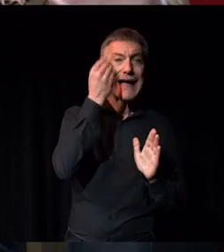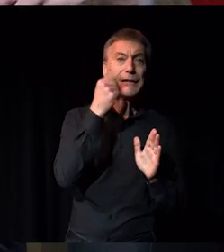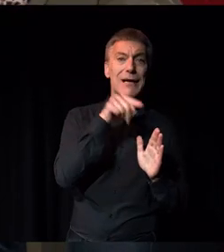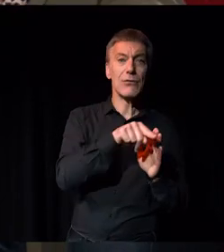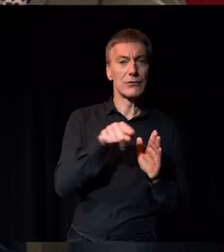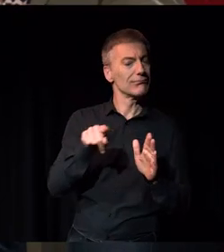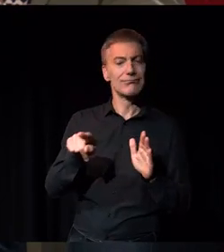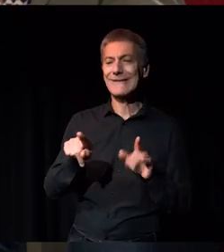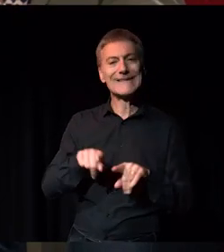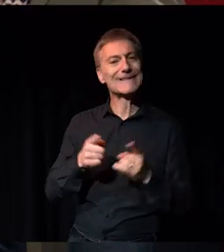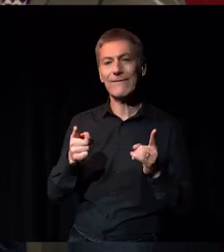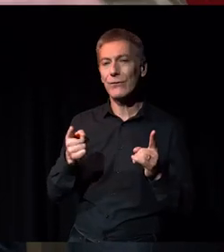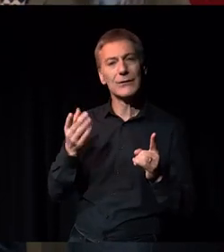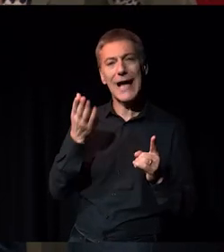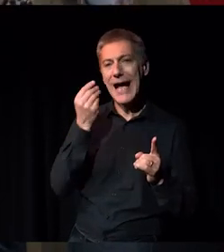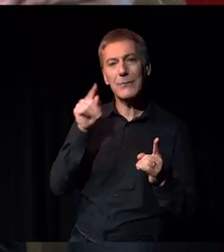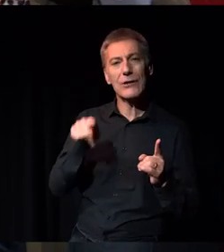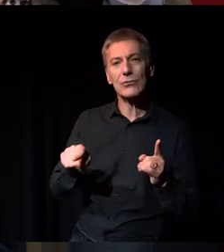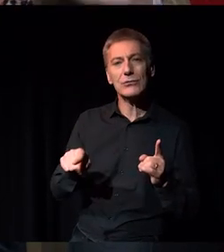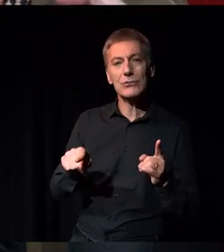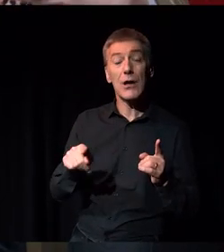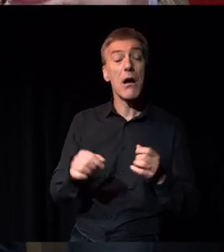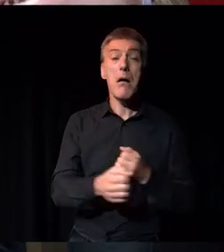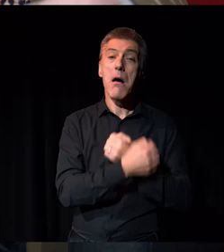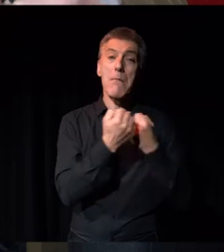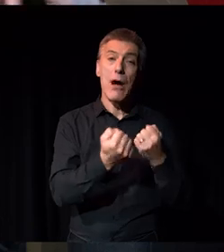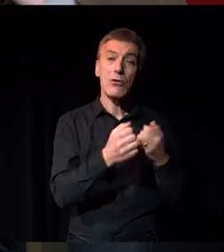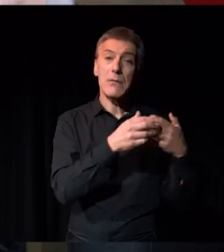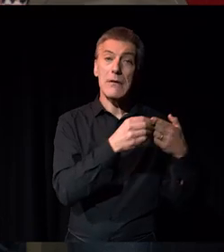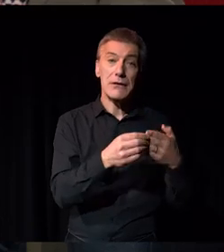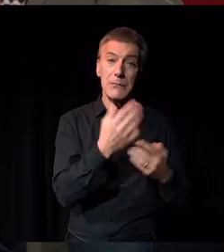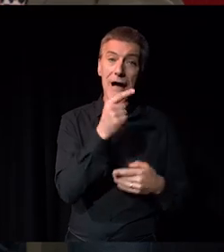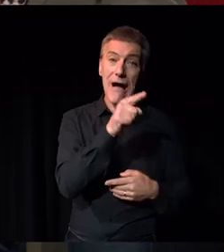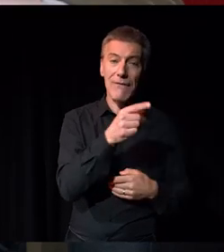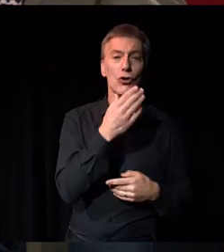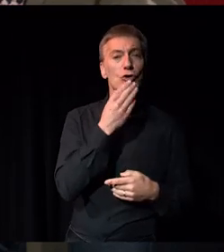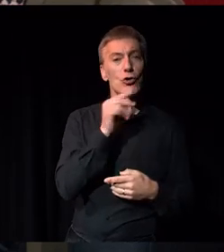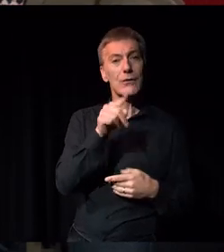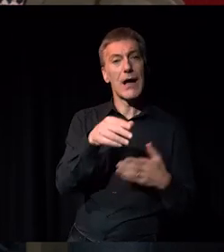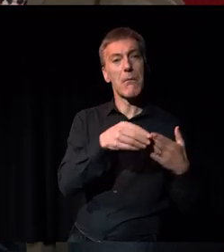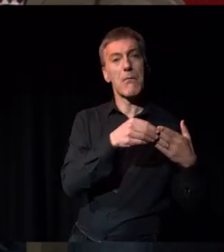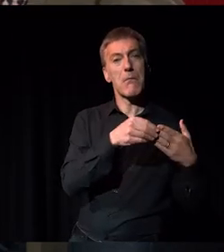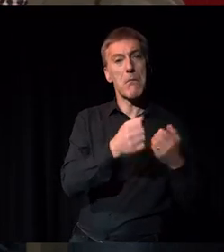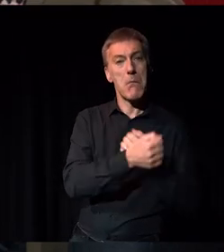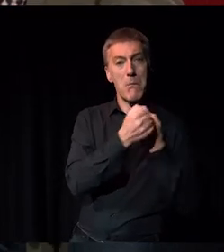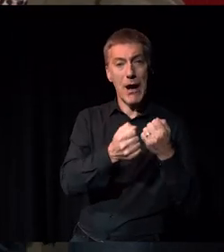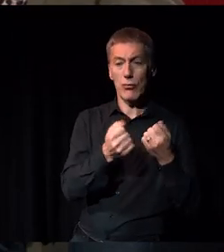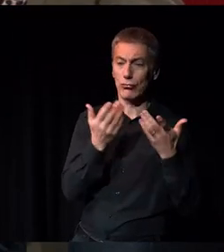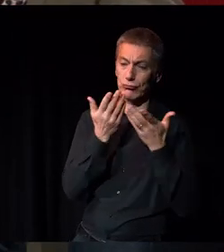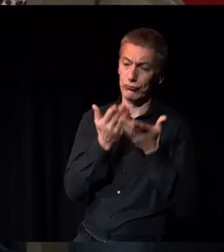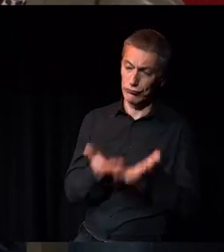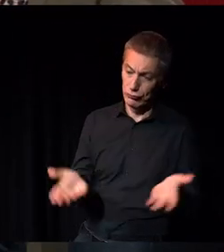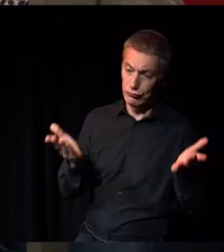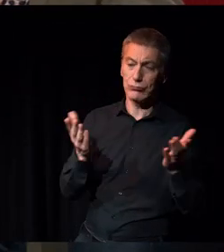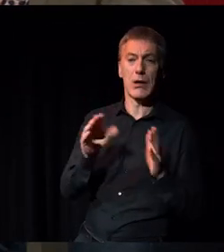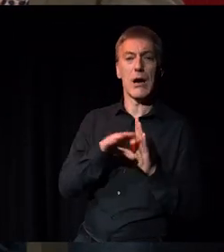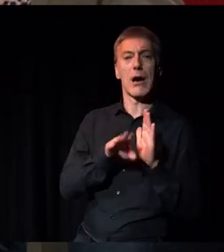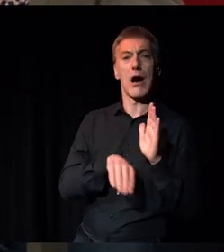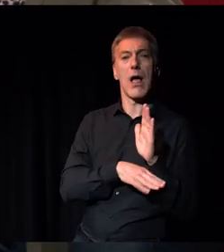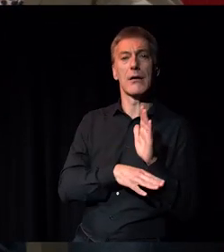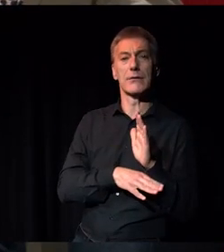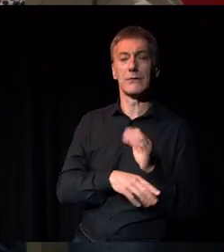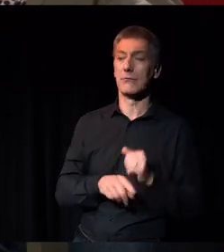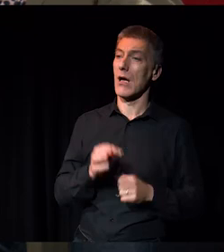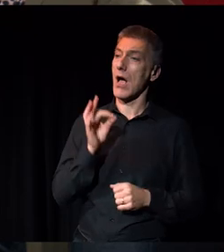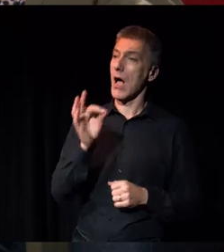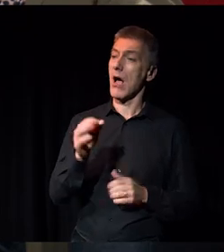if you're in a position of power, especially a position of leadership, then use that power to platform class issues. And Matthew, what are